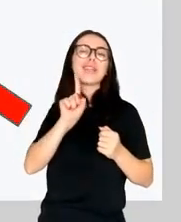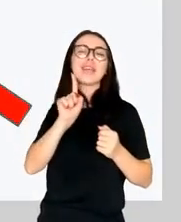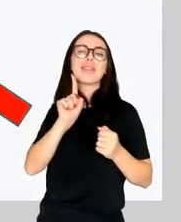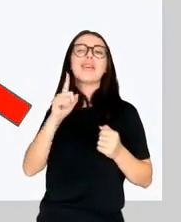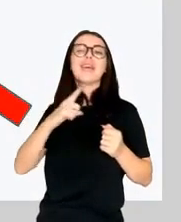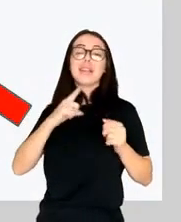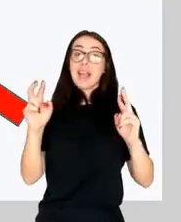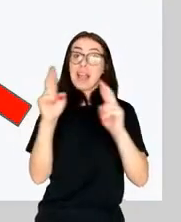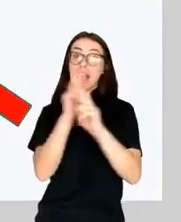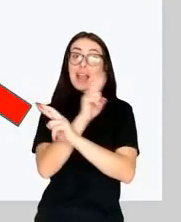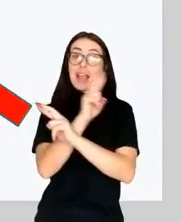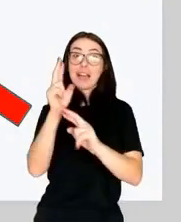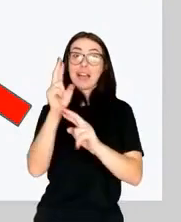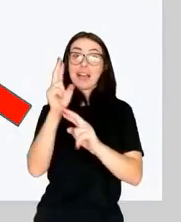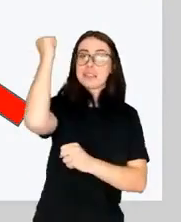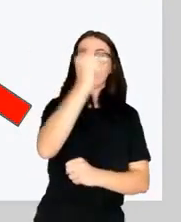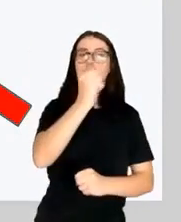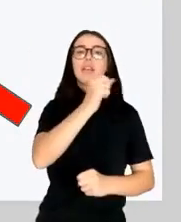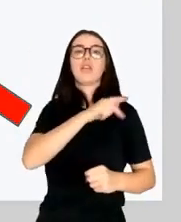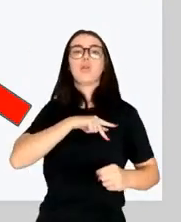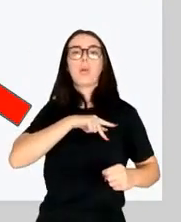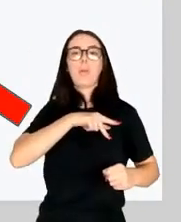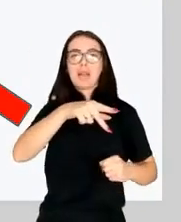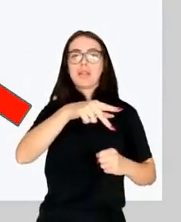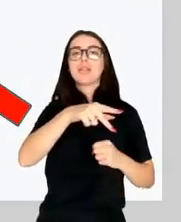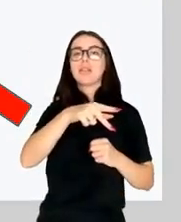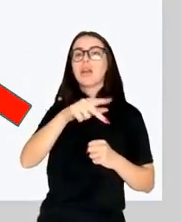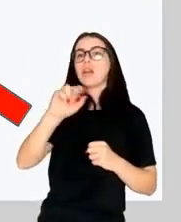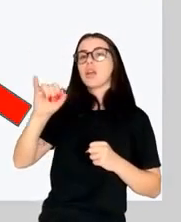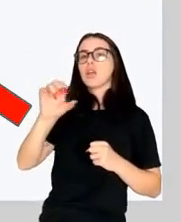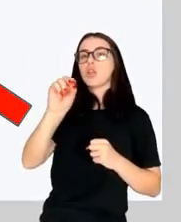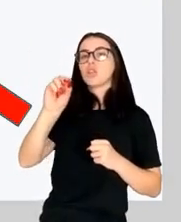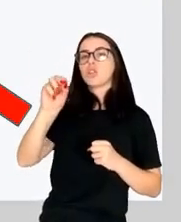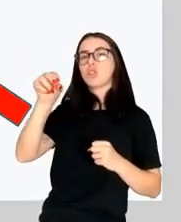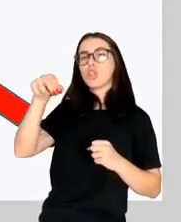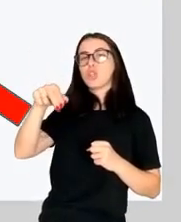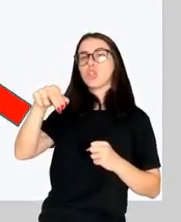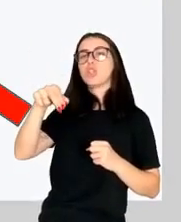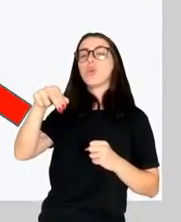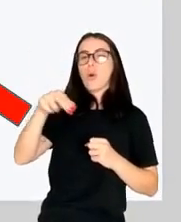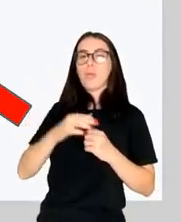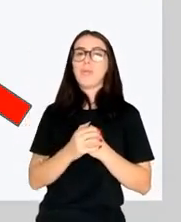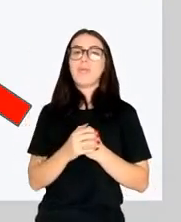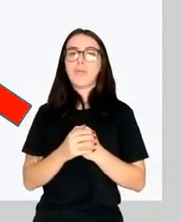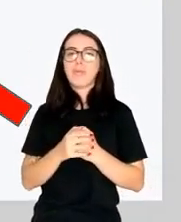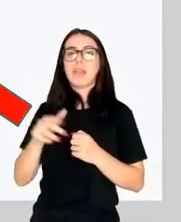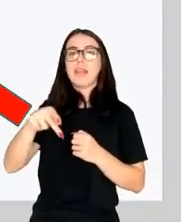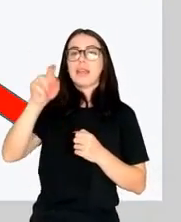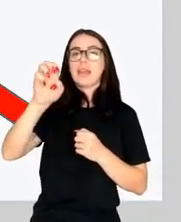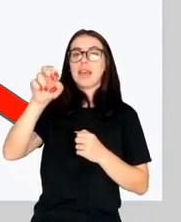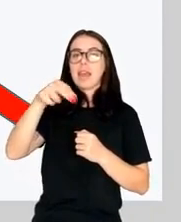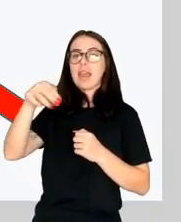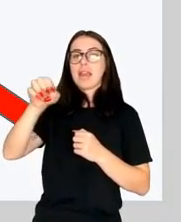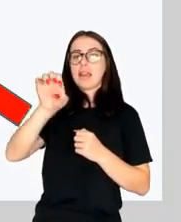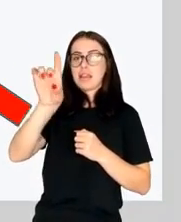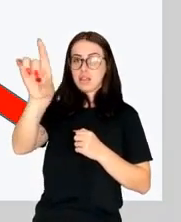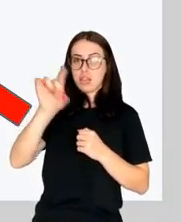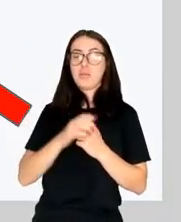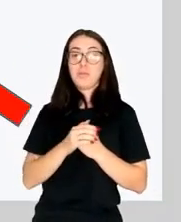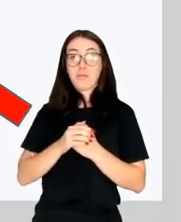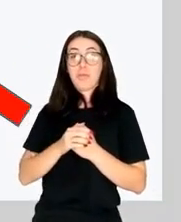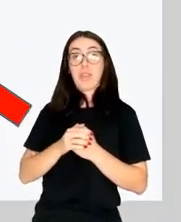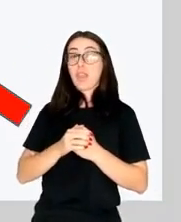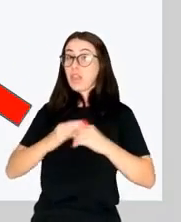solution was revealed to us by what we thought was a bug. When we selected Lee Harvey Oswald from the